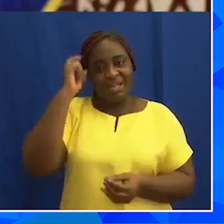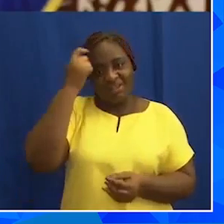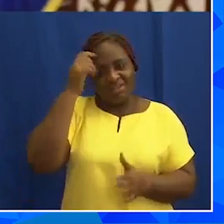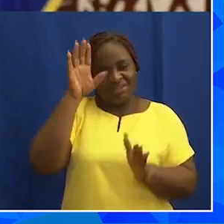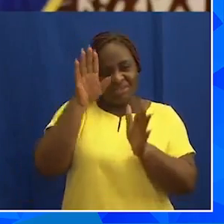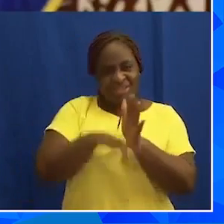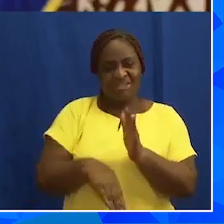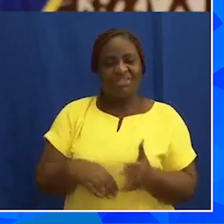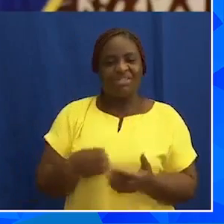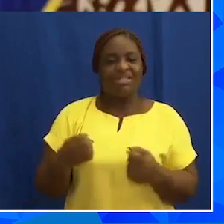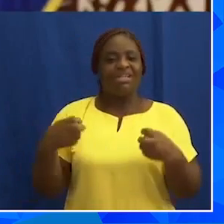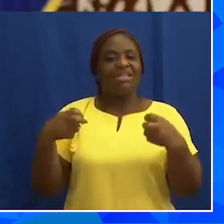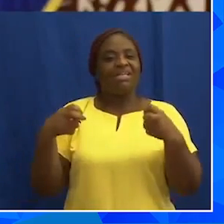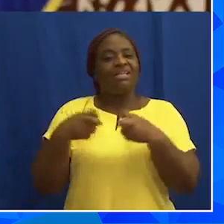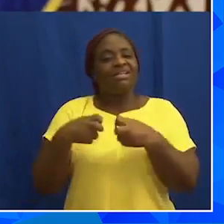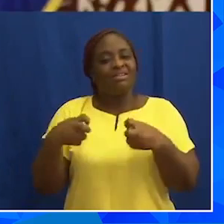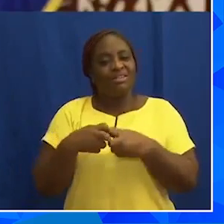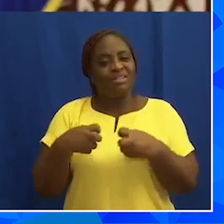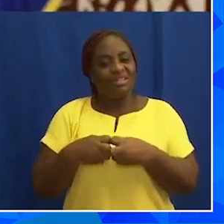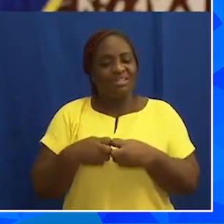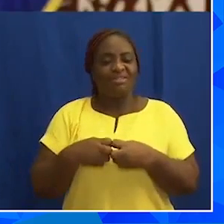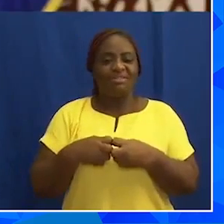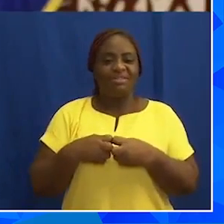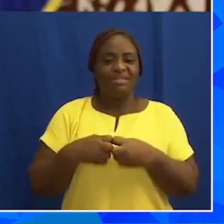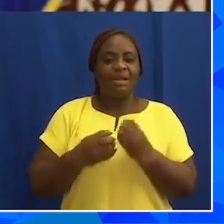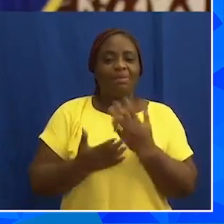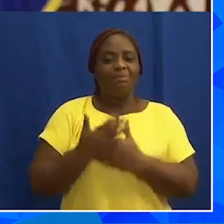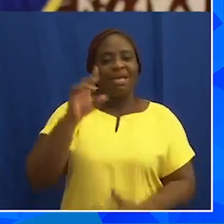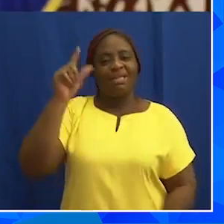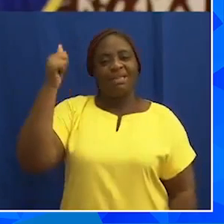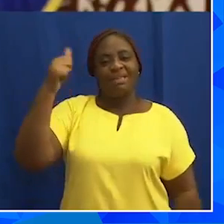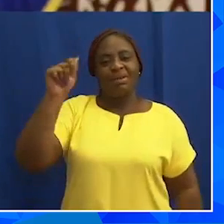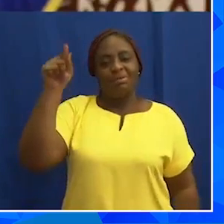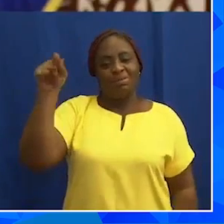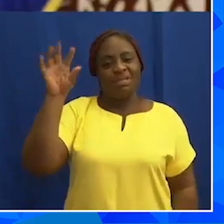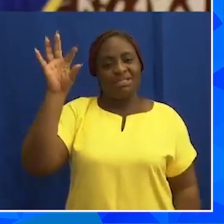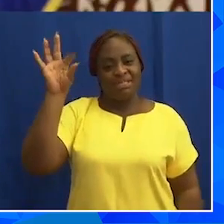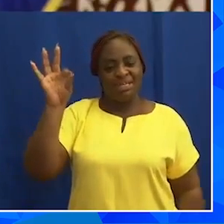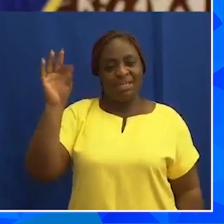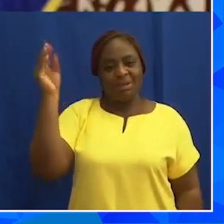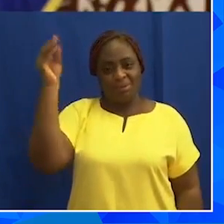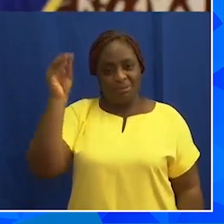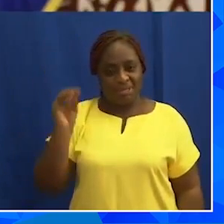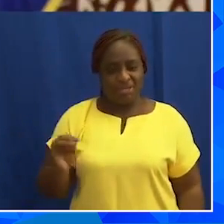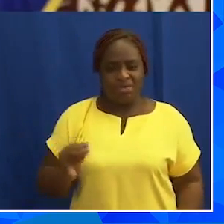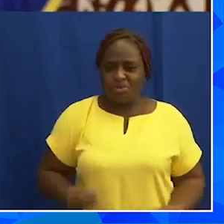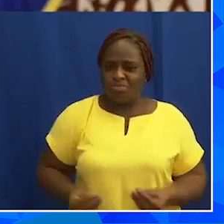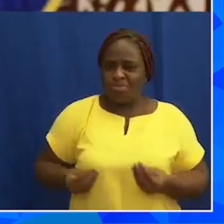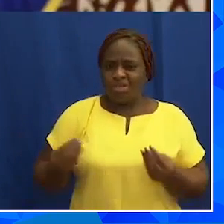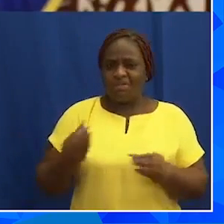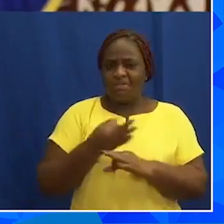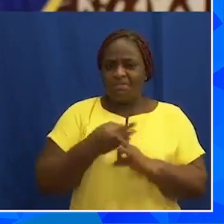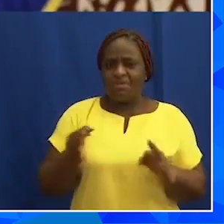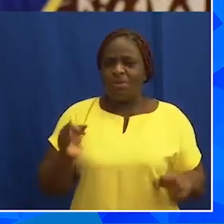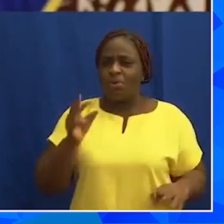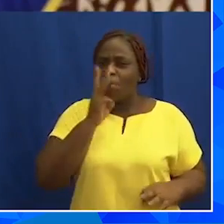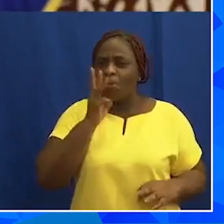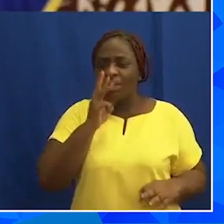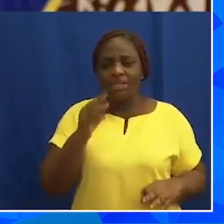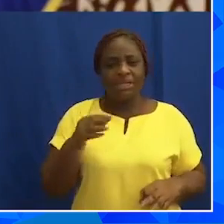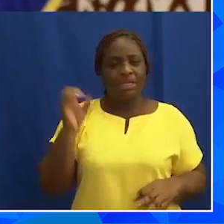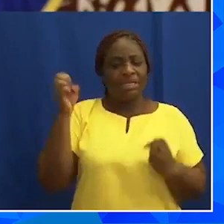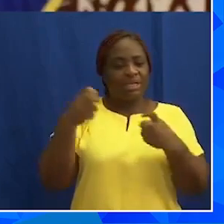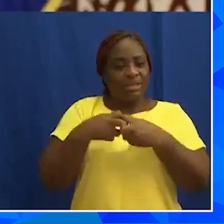We increased the share of the District Assembly's common fund to persons with disabilities by